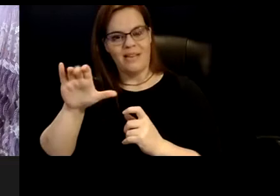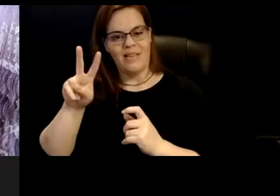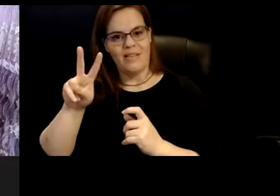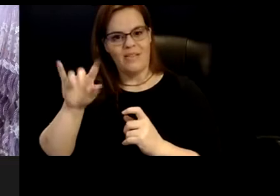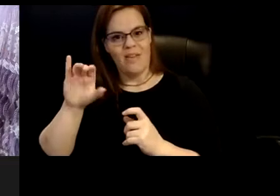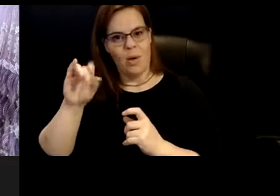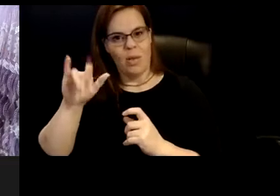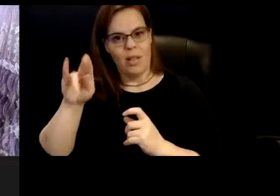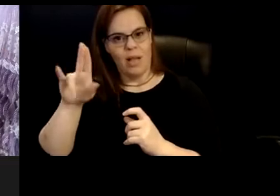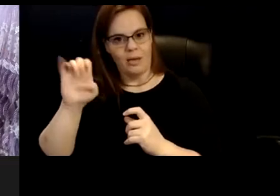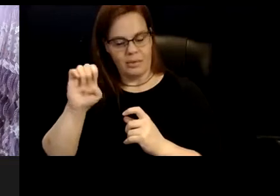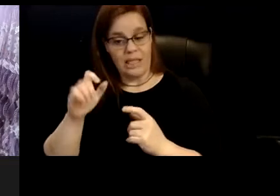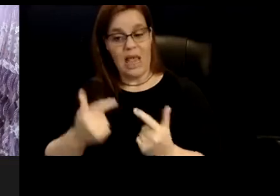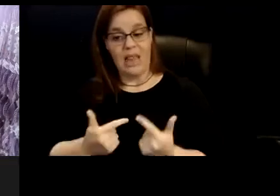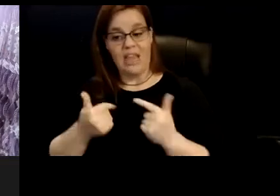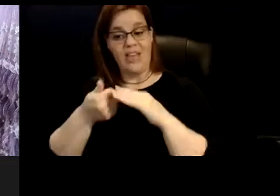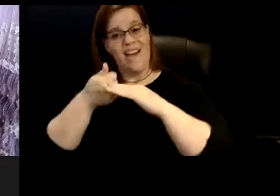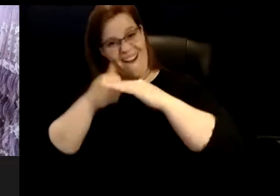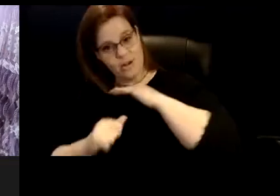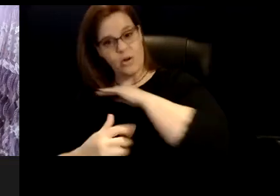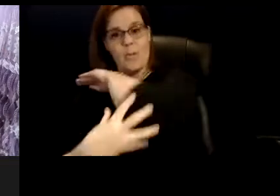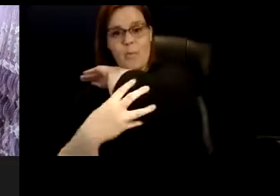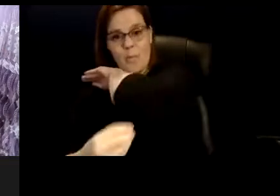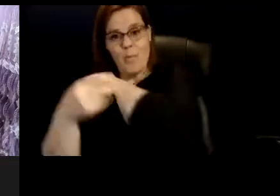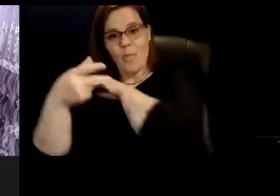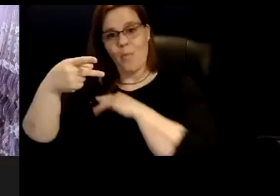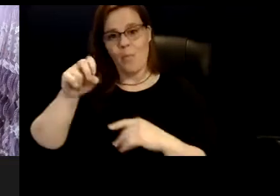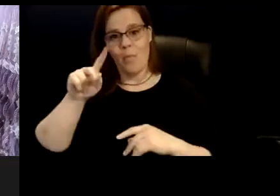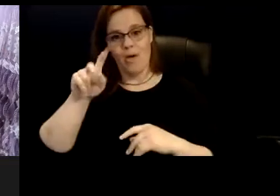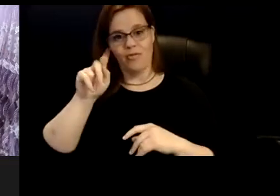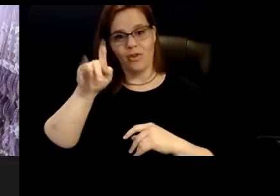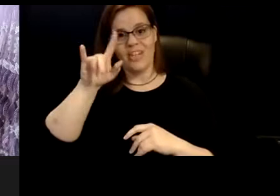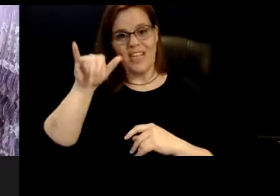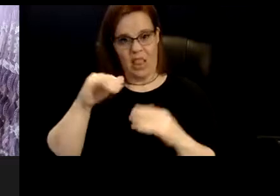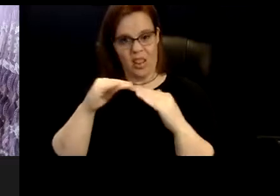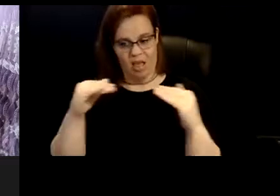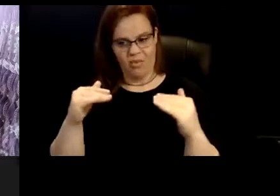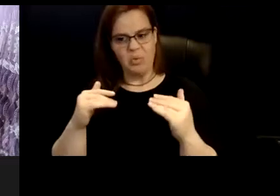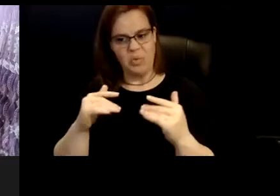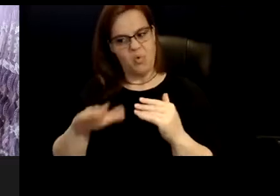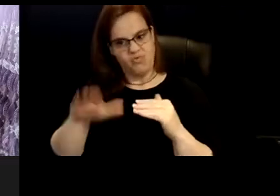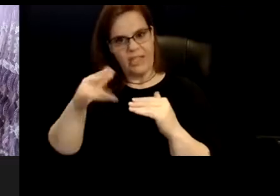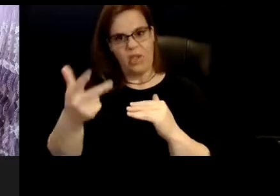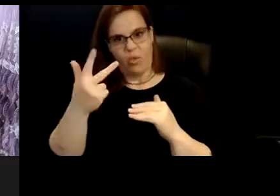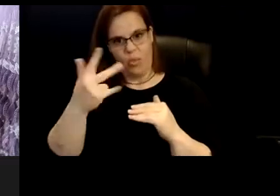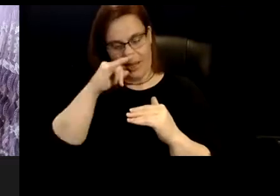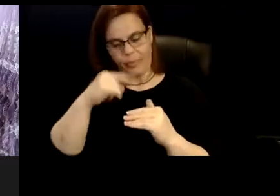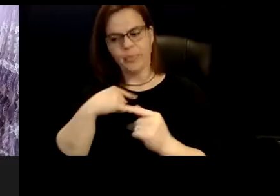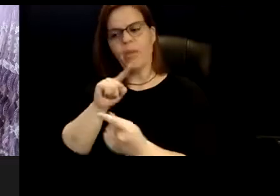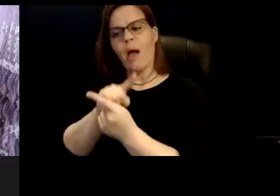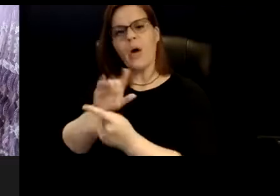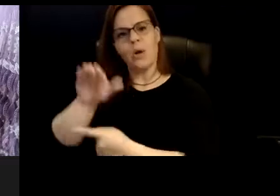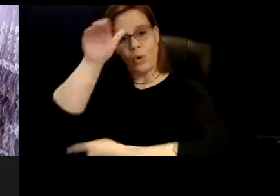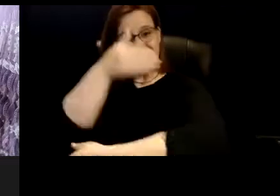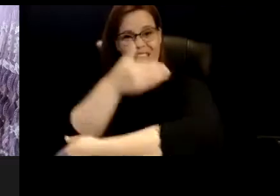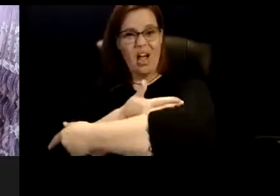three kids all on her own. Um, her son, I met them when he had just started sixth grade in middle school